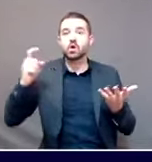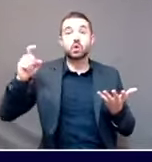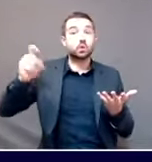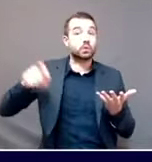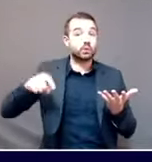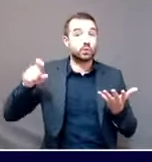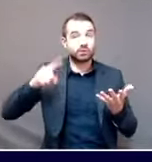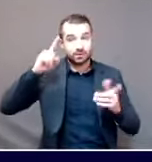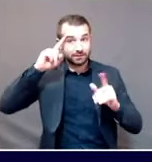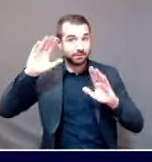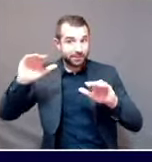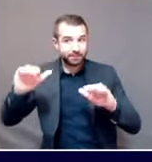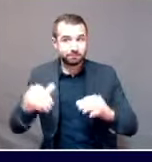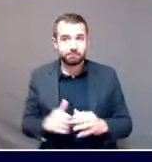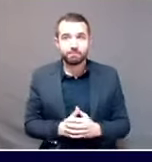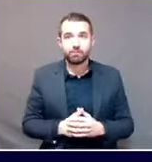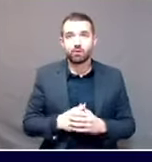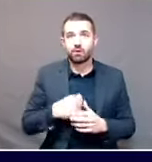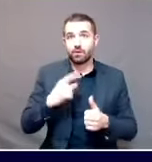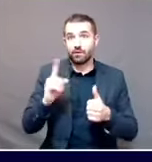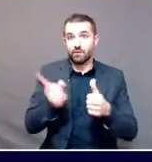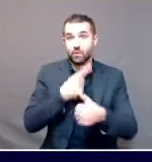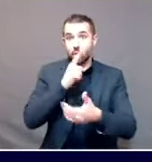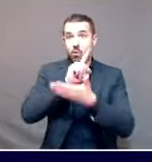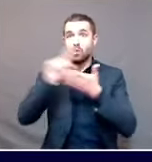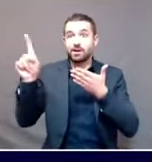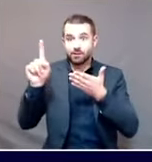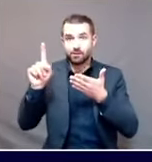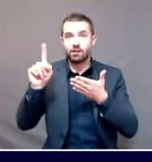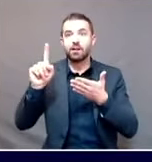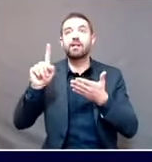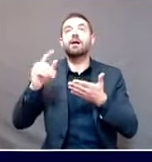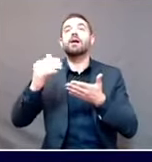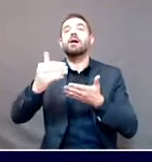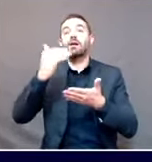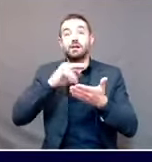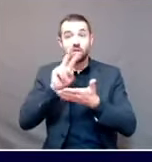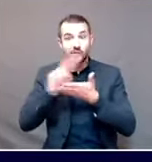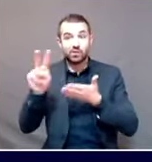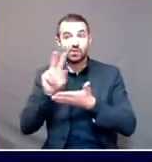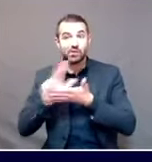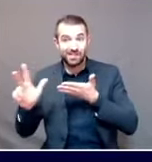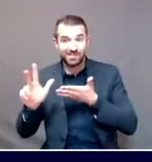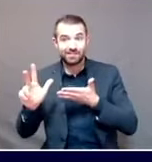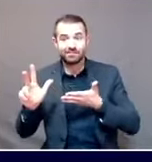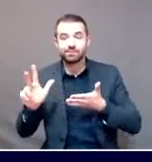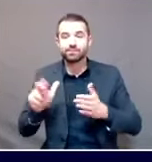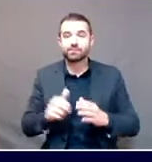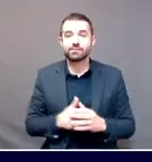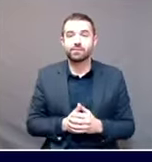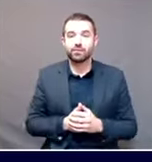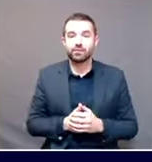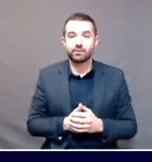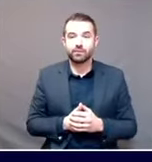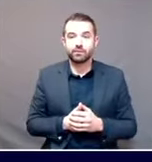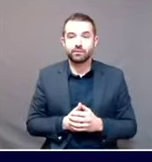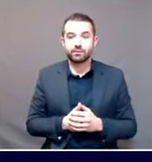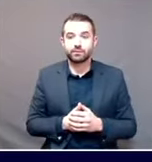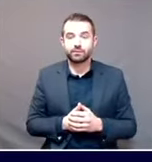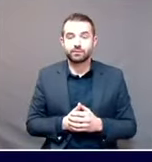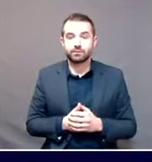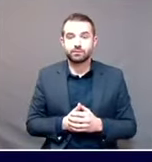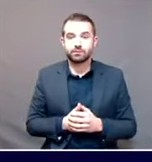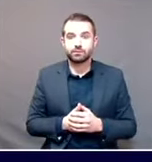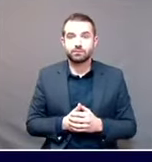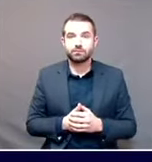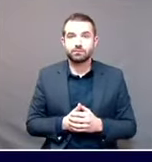first week, the order of which we put in today, but at least through week three. So weeks two, as well as weeks three, and we'll get you